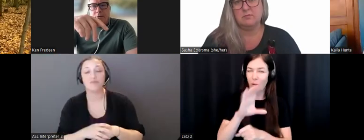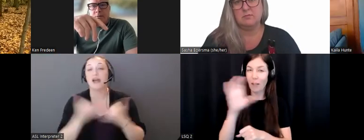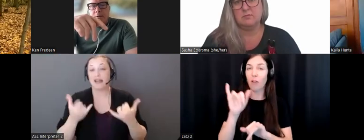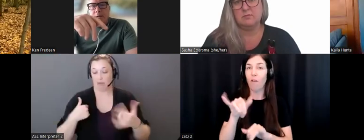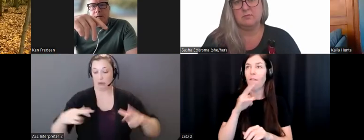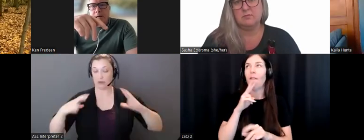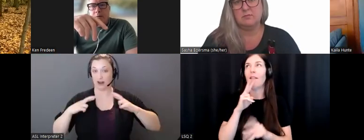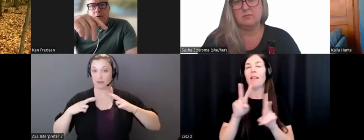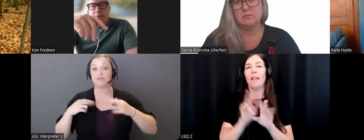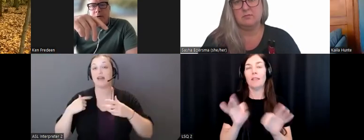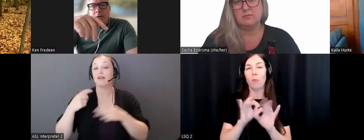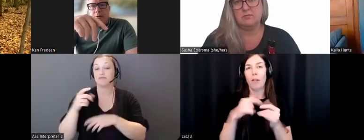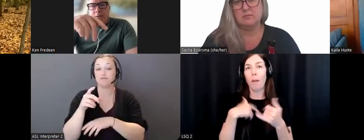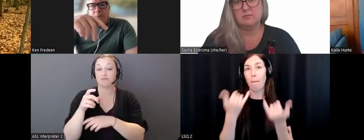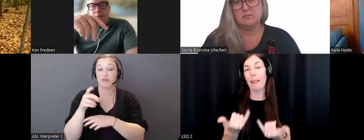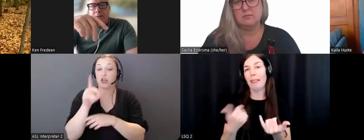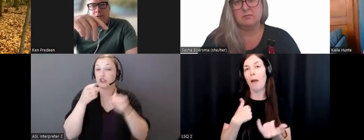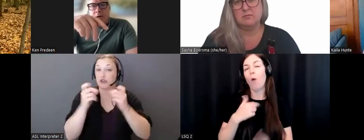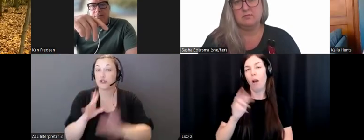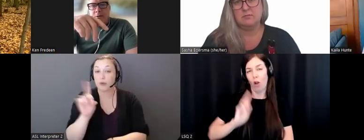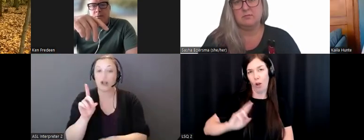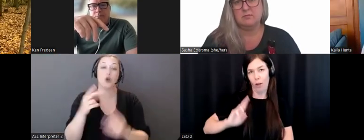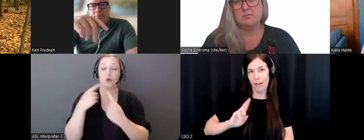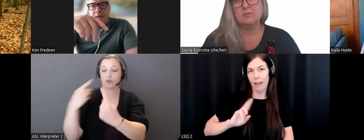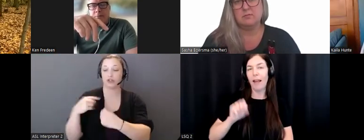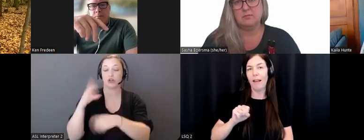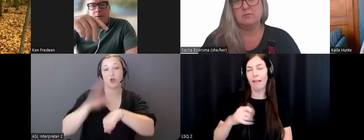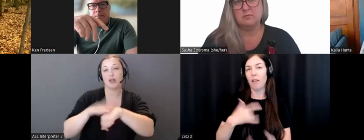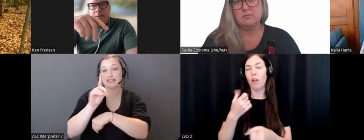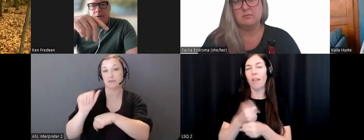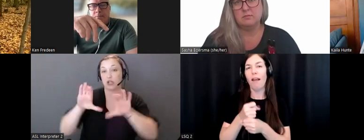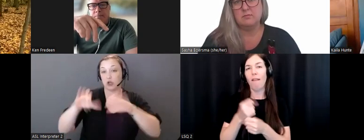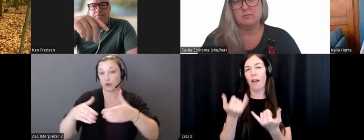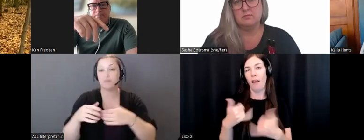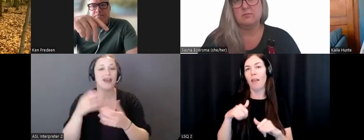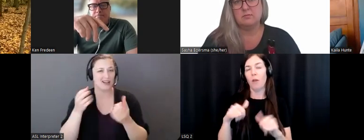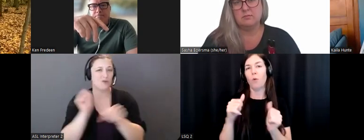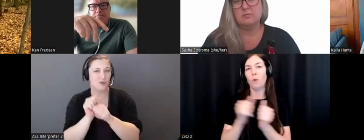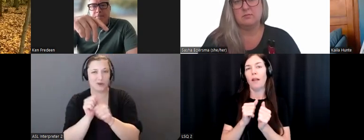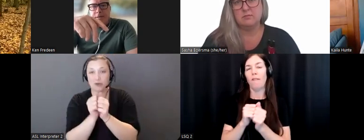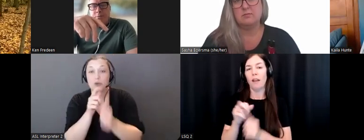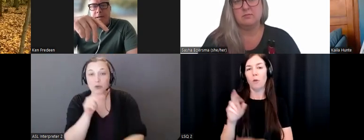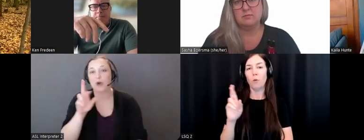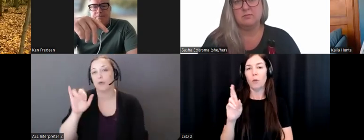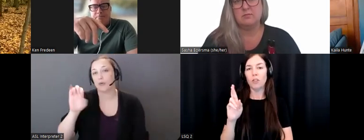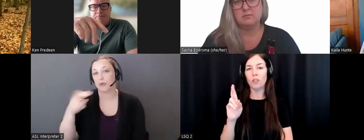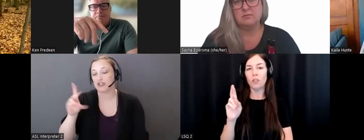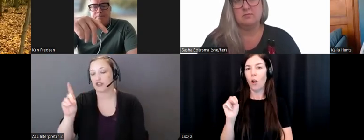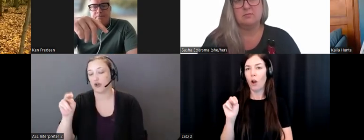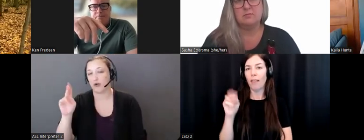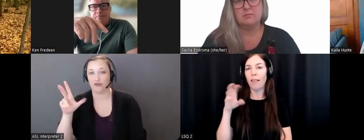Disability Group, working very closely with Rich Donovan, whom many of you probably know. Thanks, Winnie.